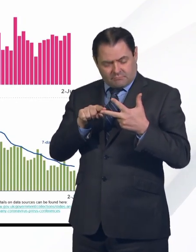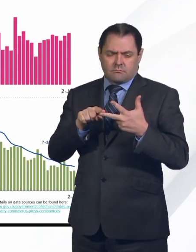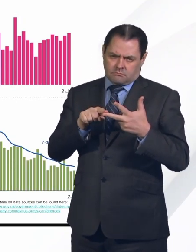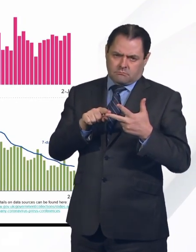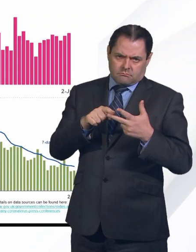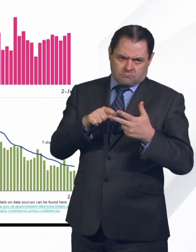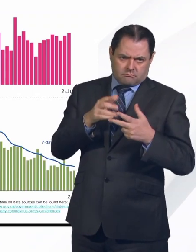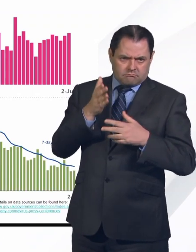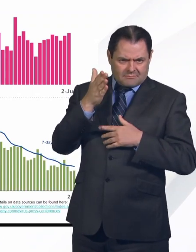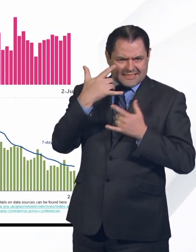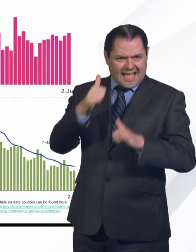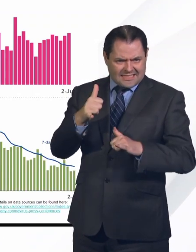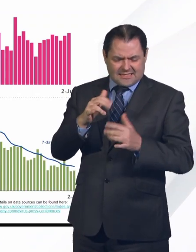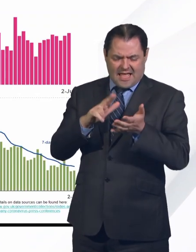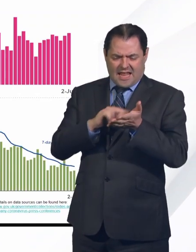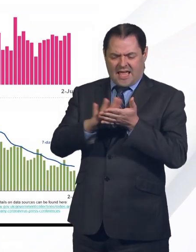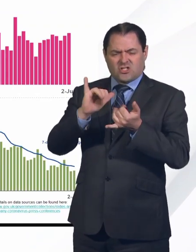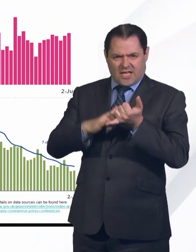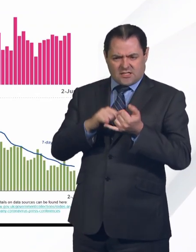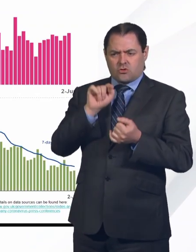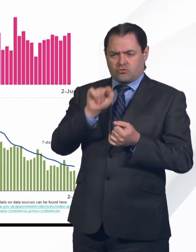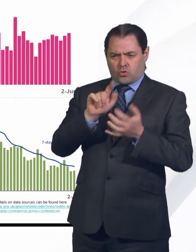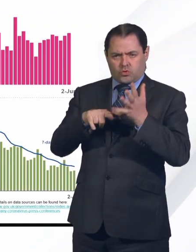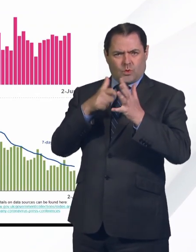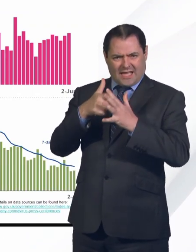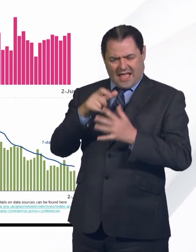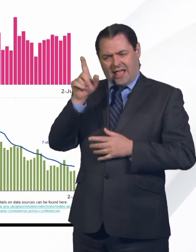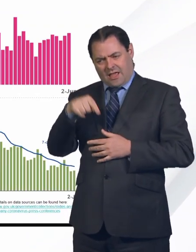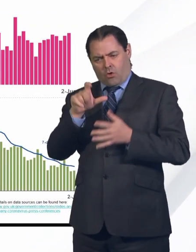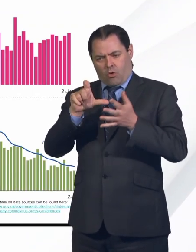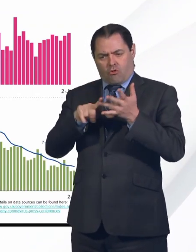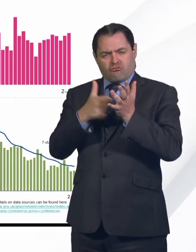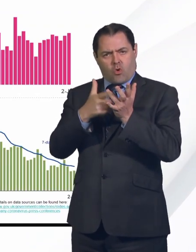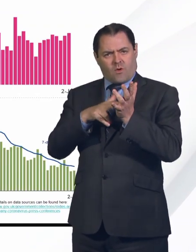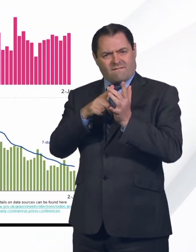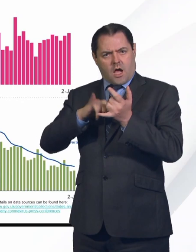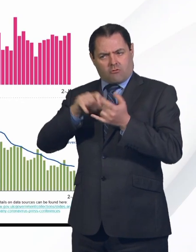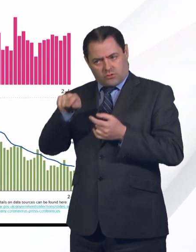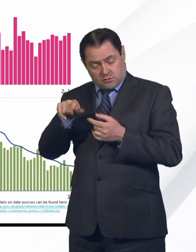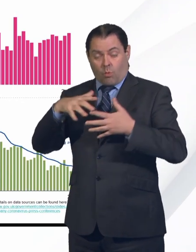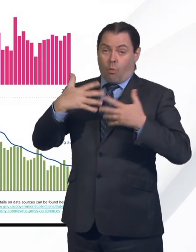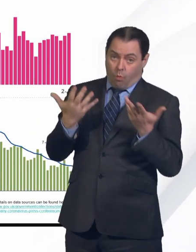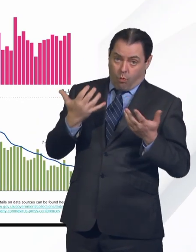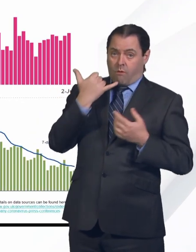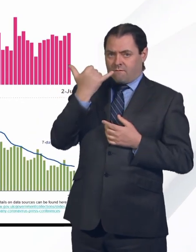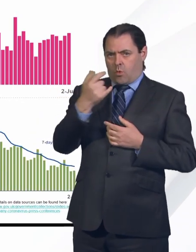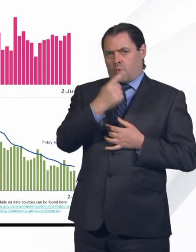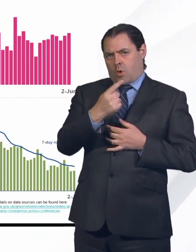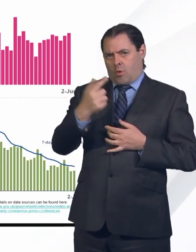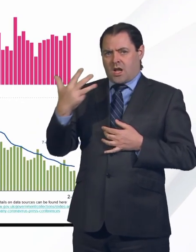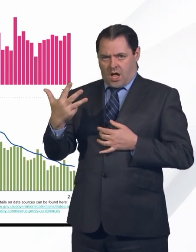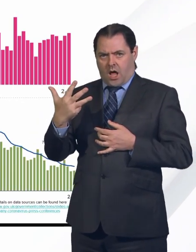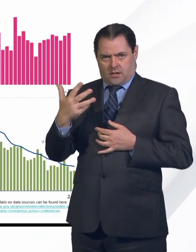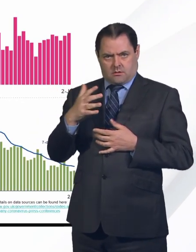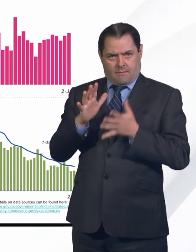test from nhs.uk forward slash coronavirus or by phoning 119. It's incredibly important that we can